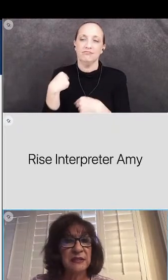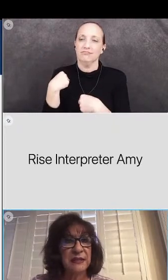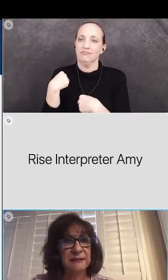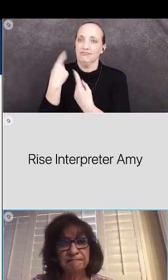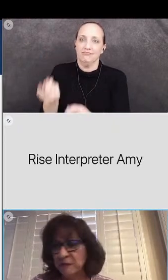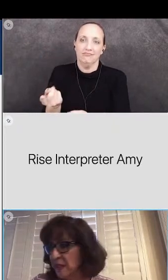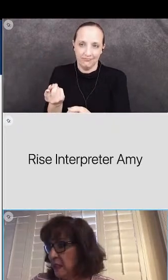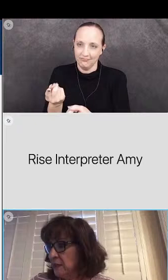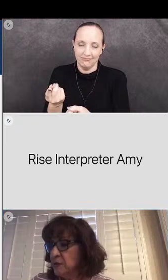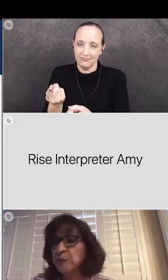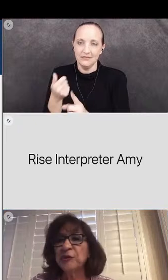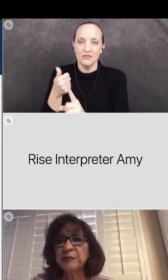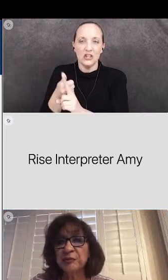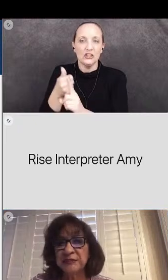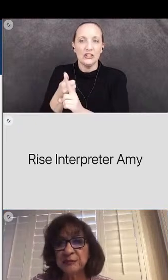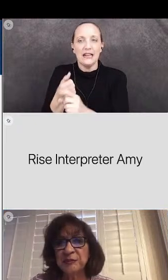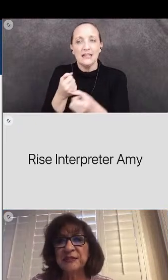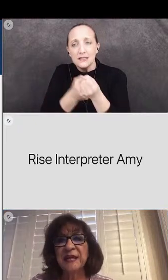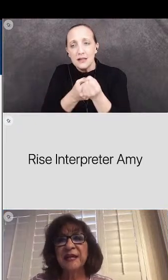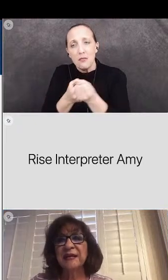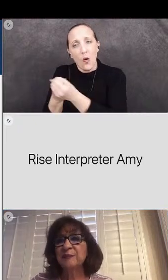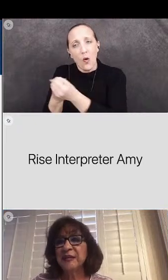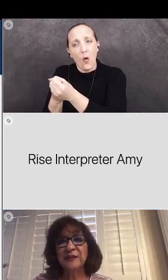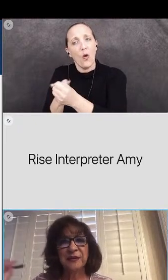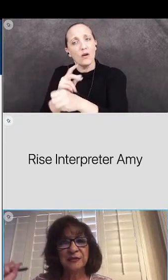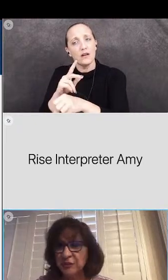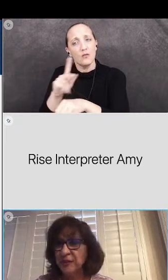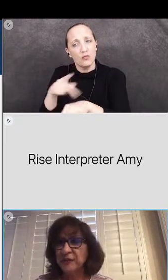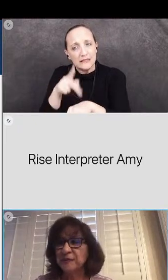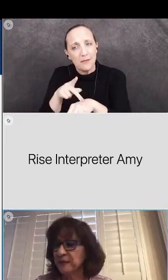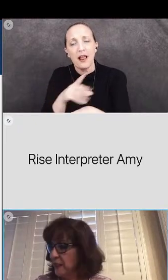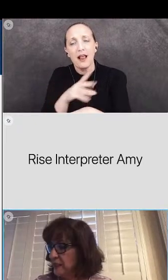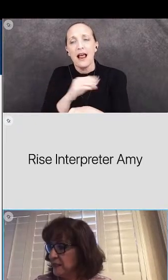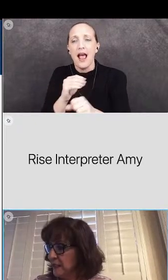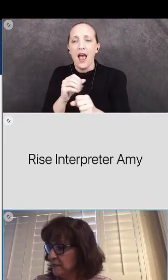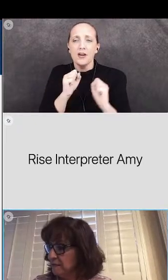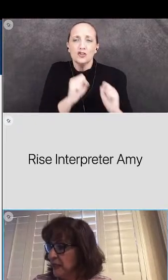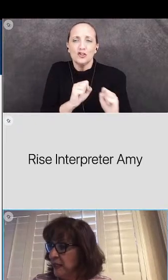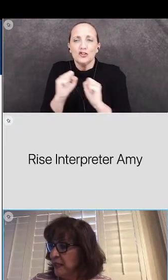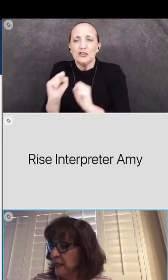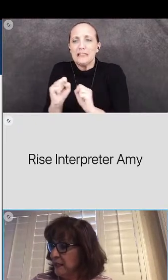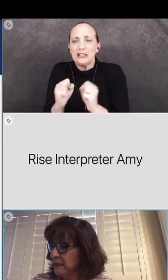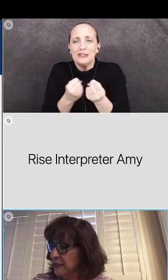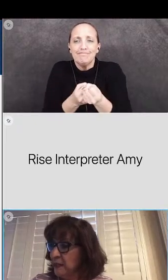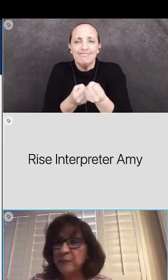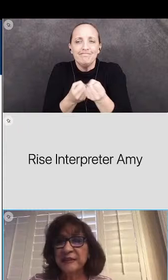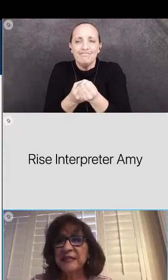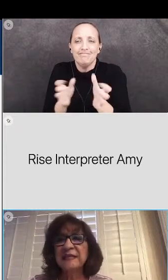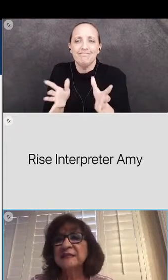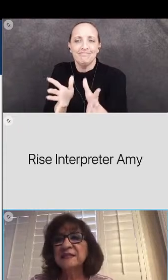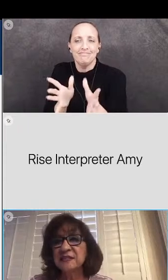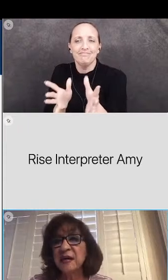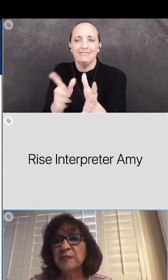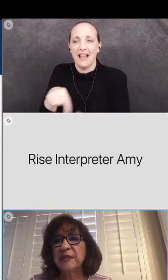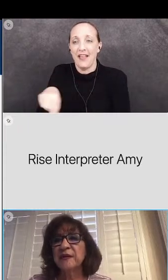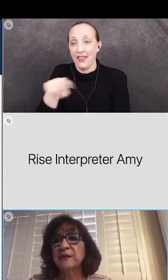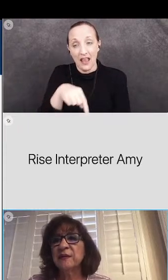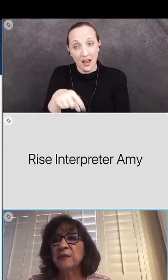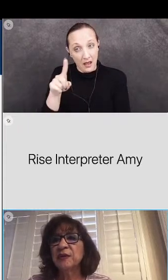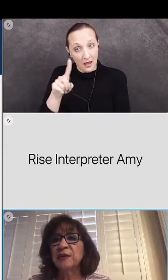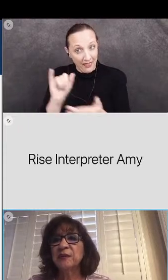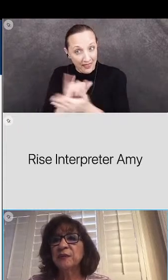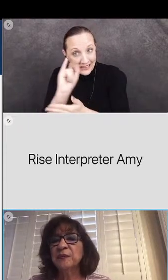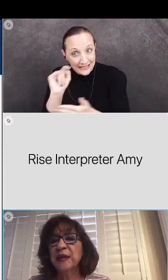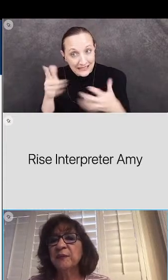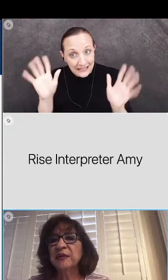you know, she's been supporting principals and being their cheerleader and, and, and, you know, but it doesn't stop